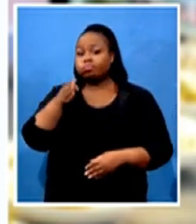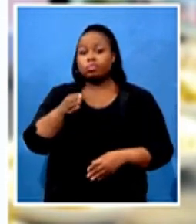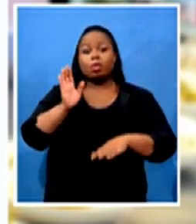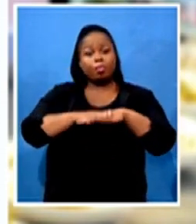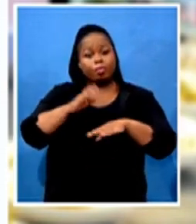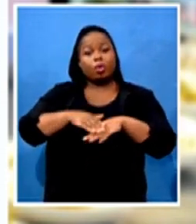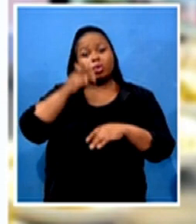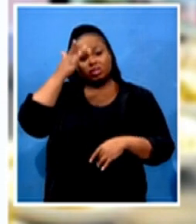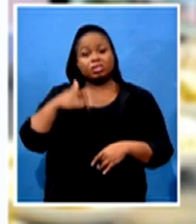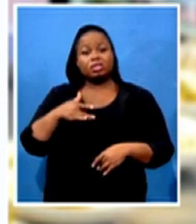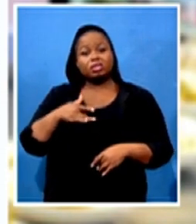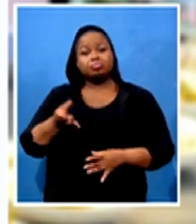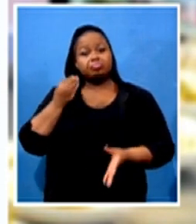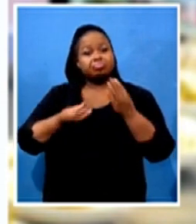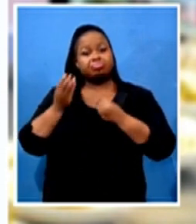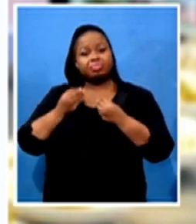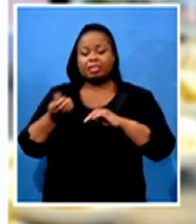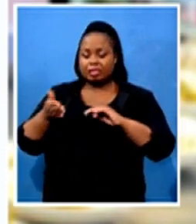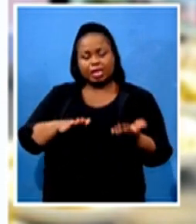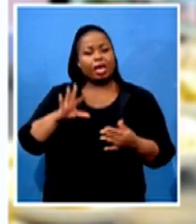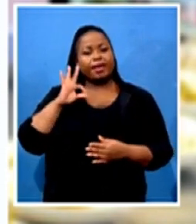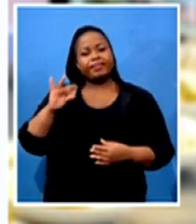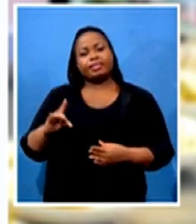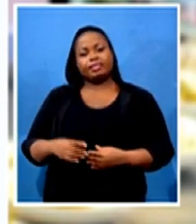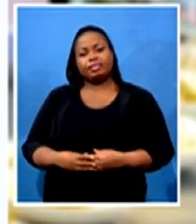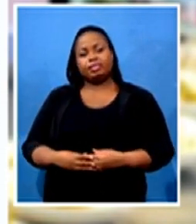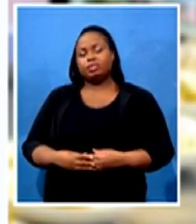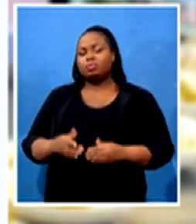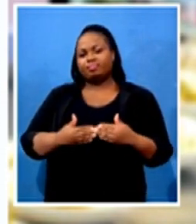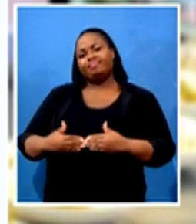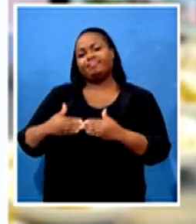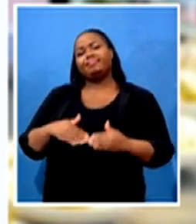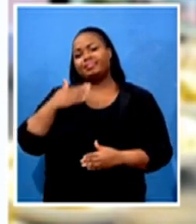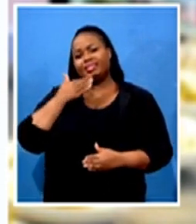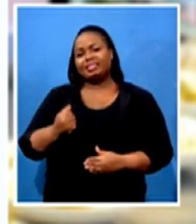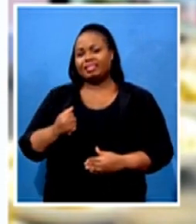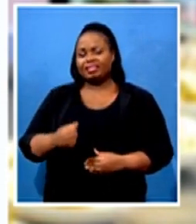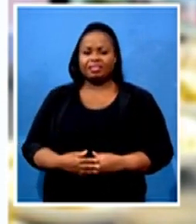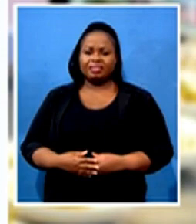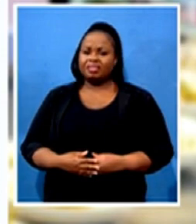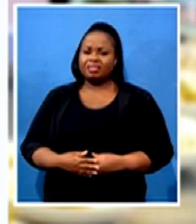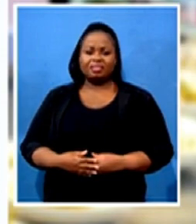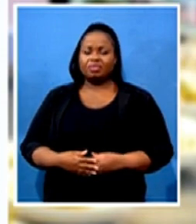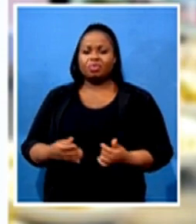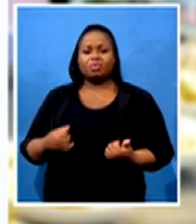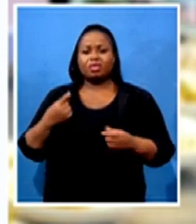and dying every day. Let us take care of ourselves, Mzansi. Let us not be counted to those who died because of COVID-19. ourselves, Mzansi.